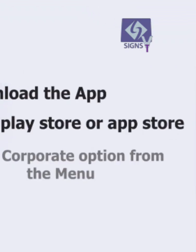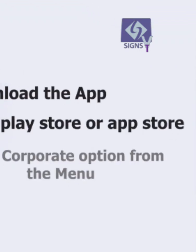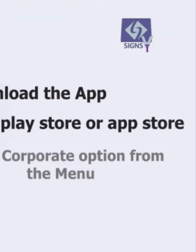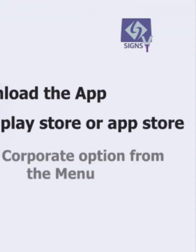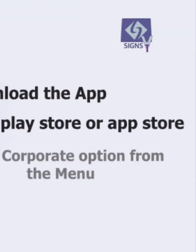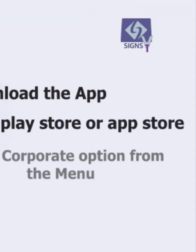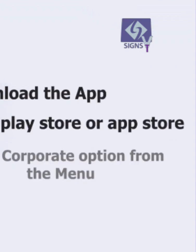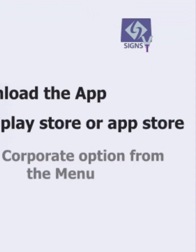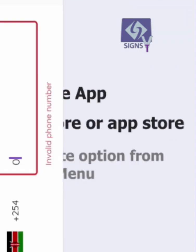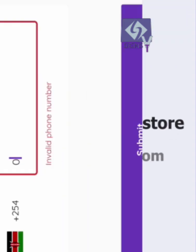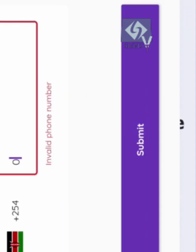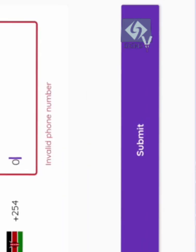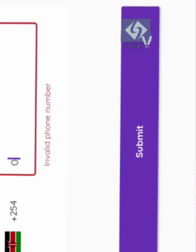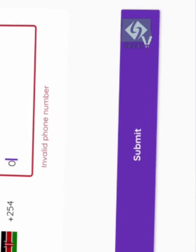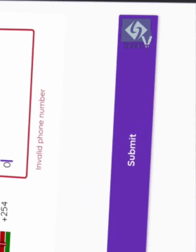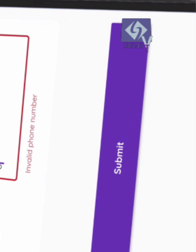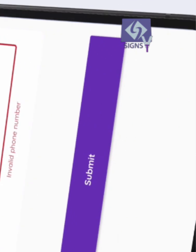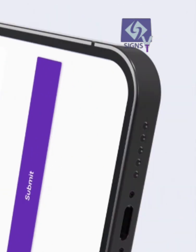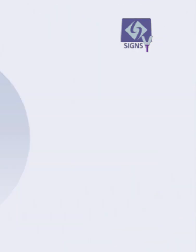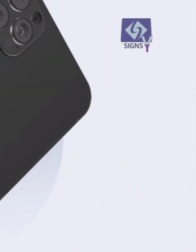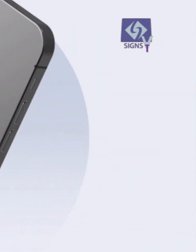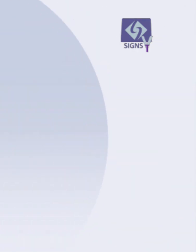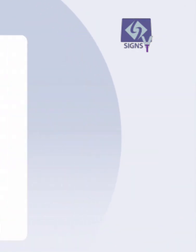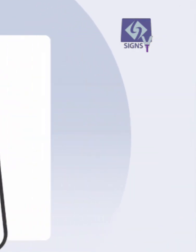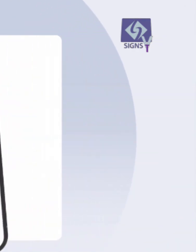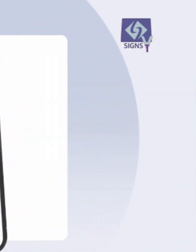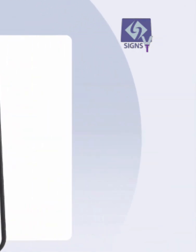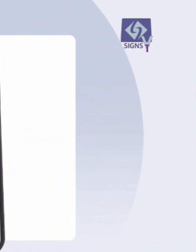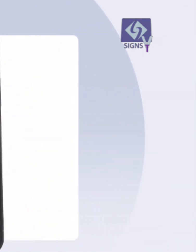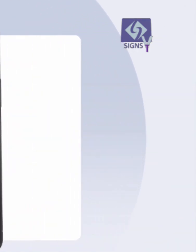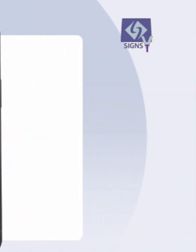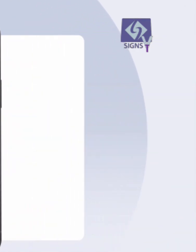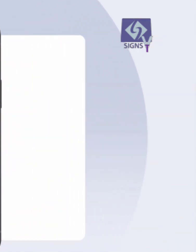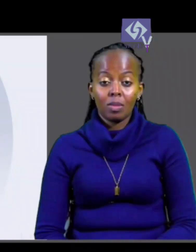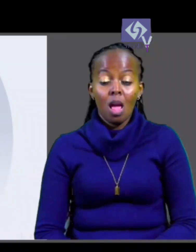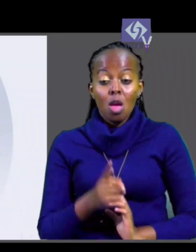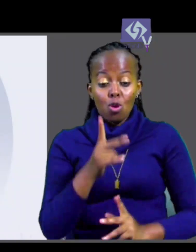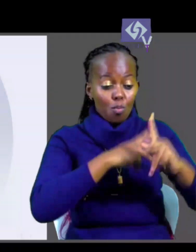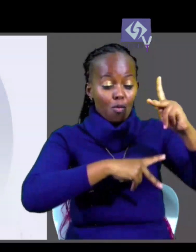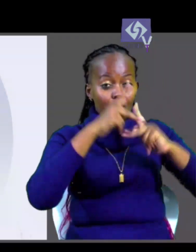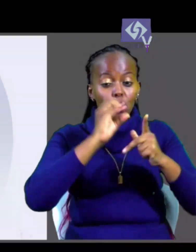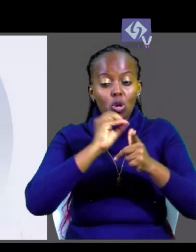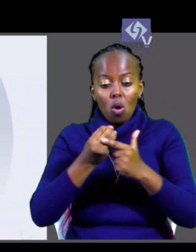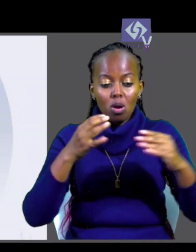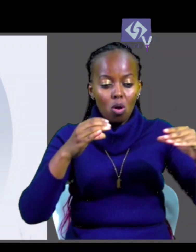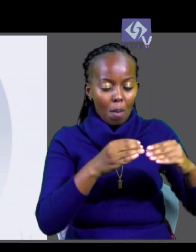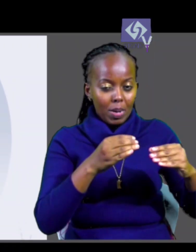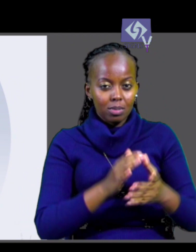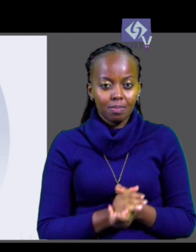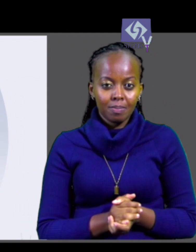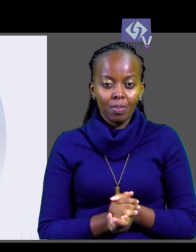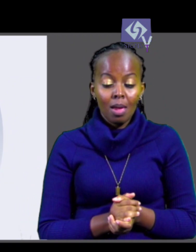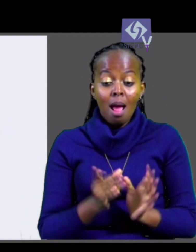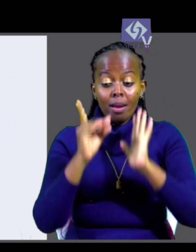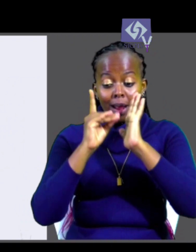For the first time deaf people are going to experience real inclusion because now